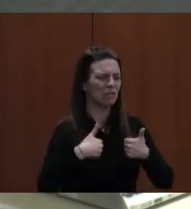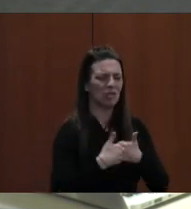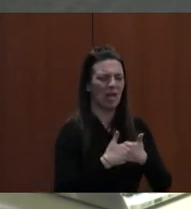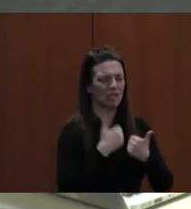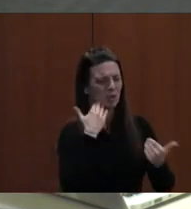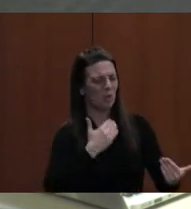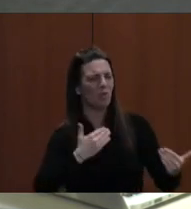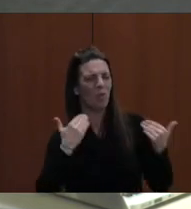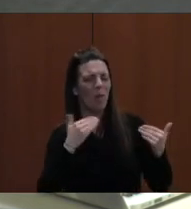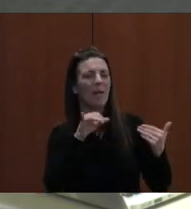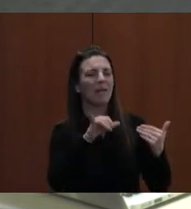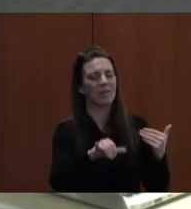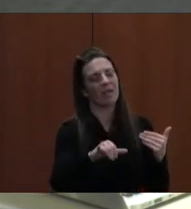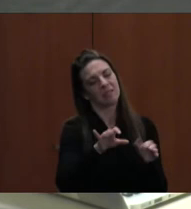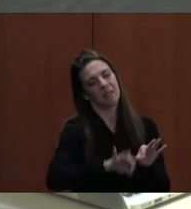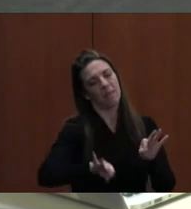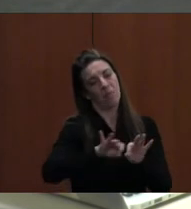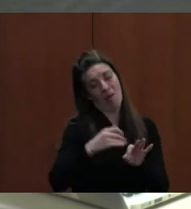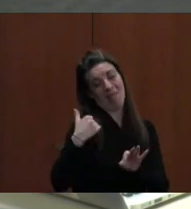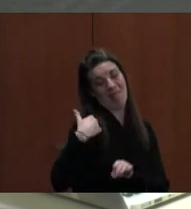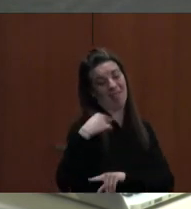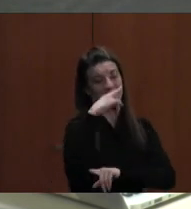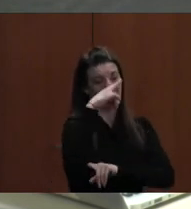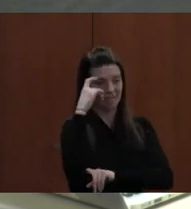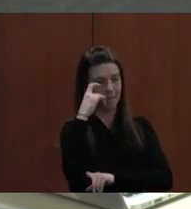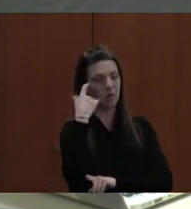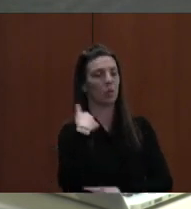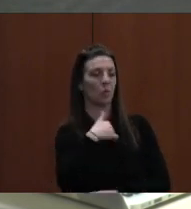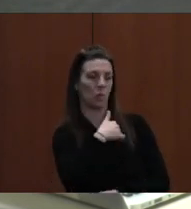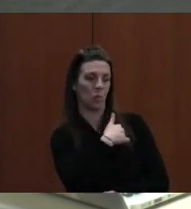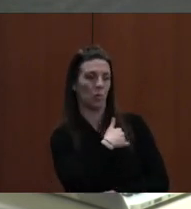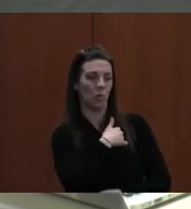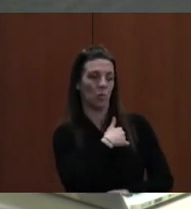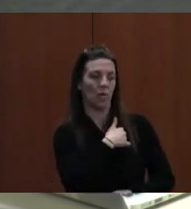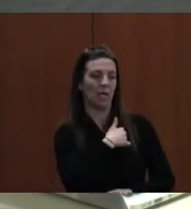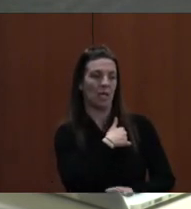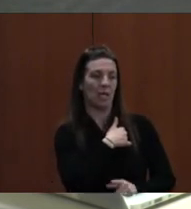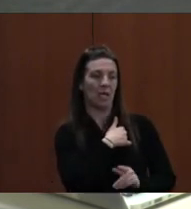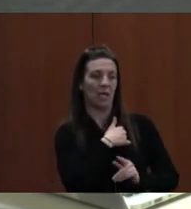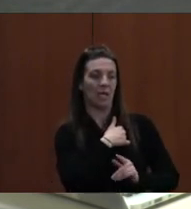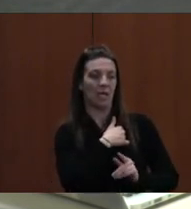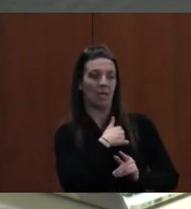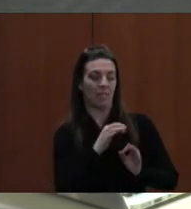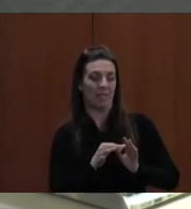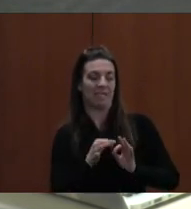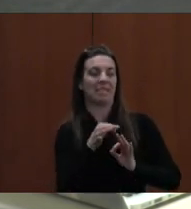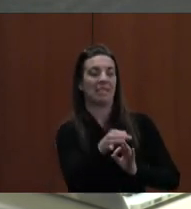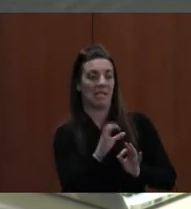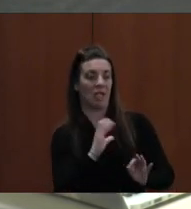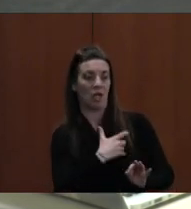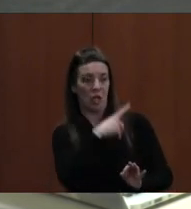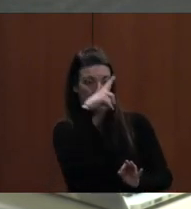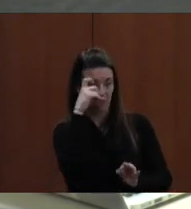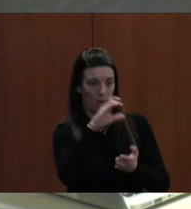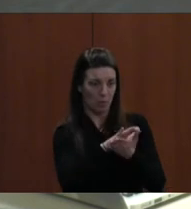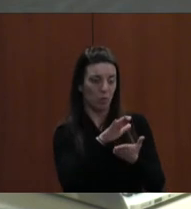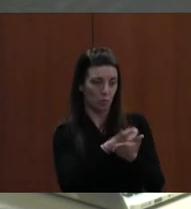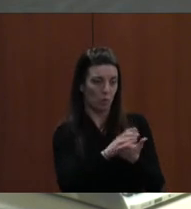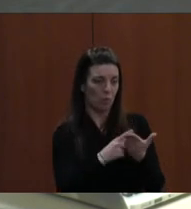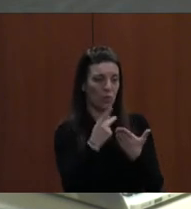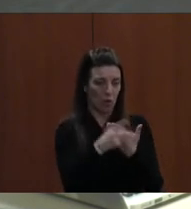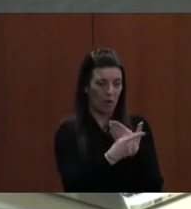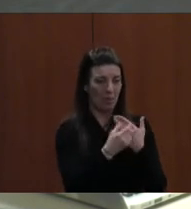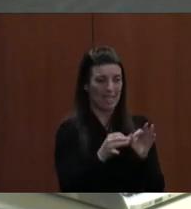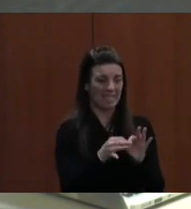that's the importance of what we did last summer in expanding our summer school programming, expanding opportunities during the day, but